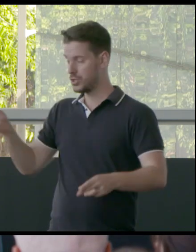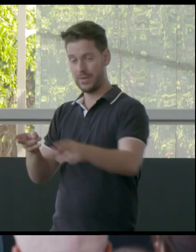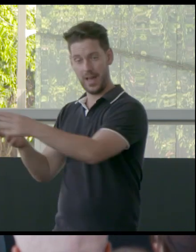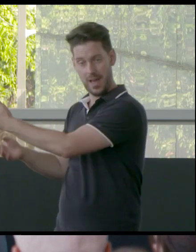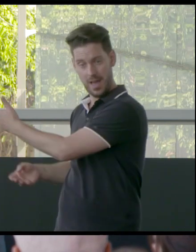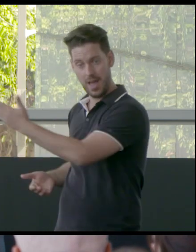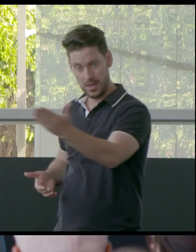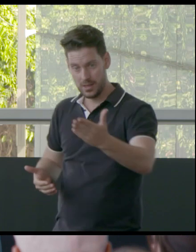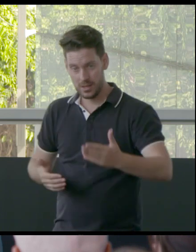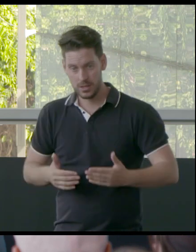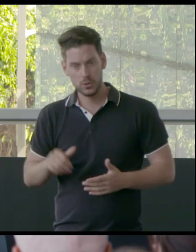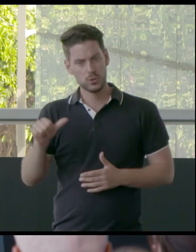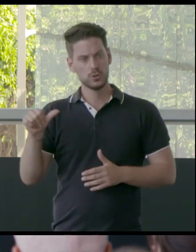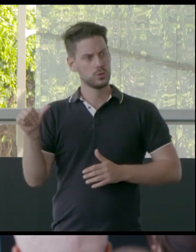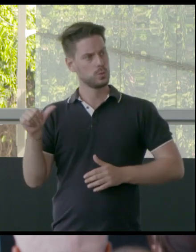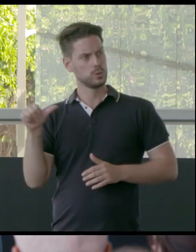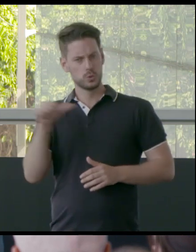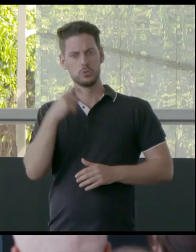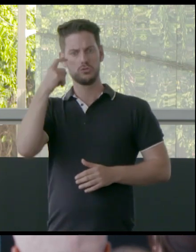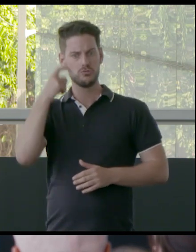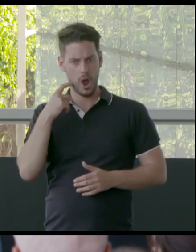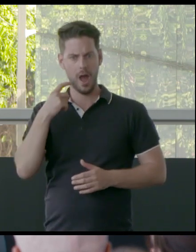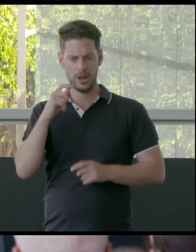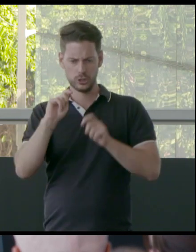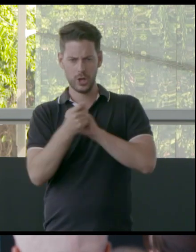should be something that we should attempt.